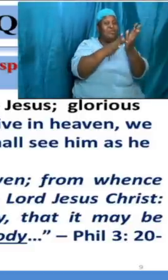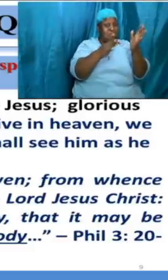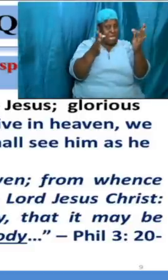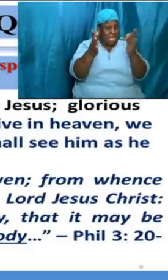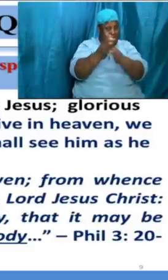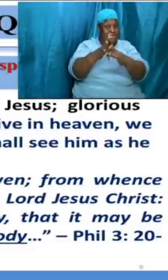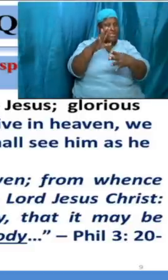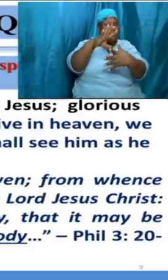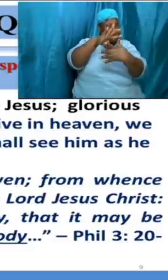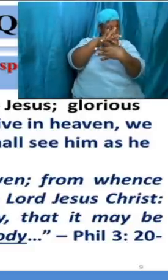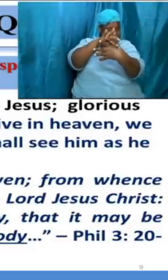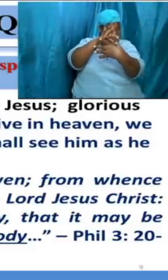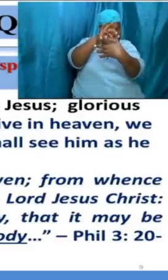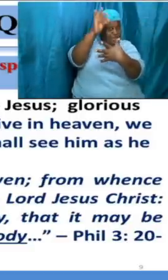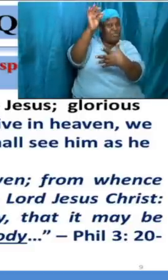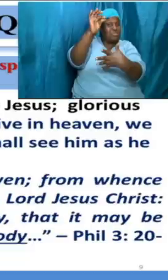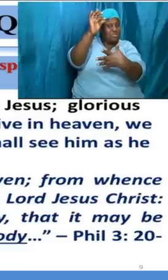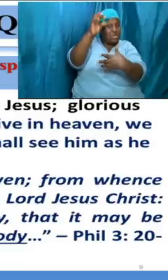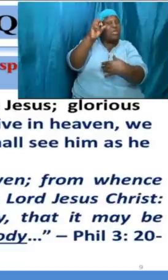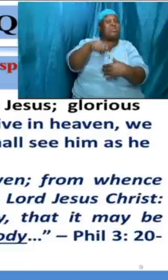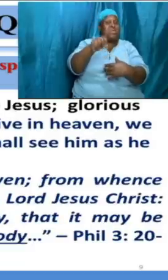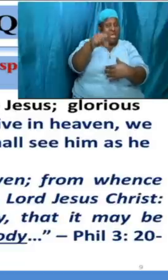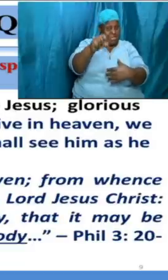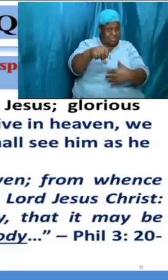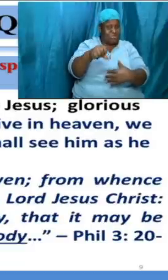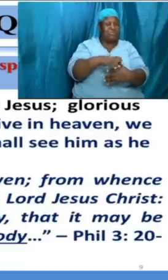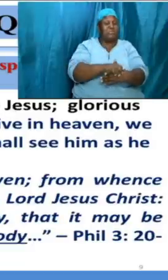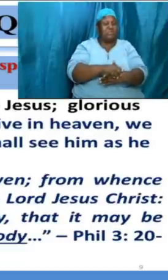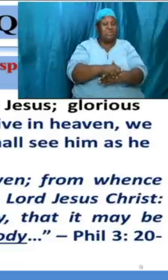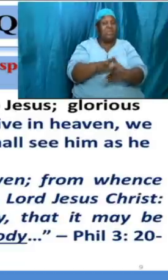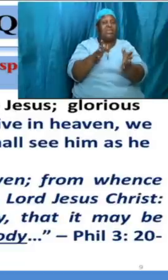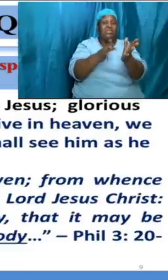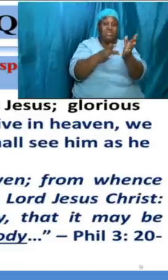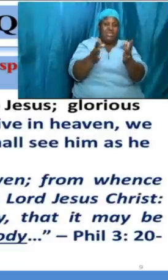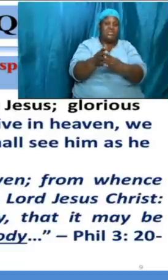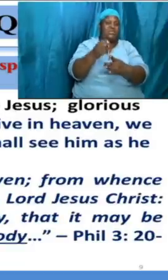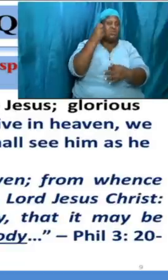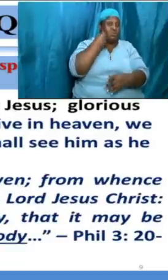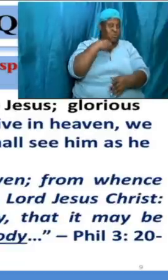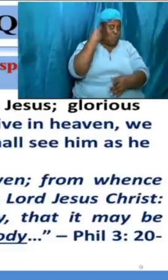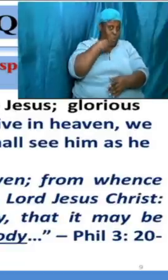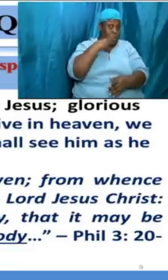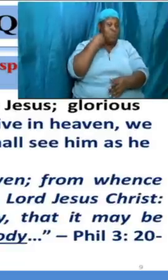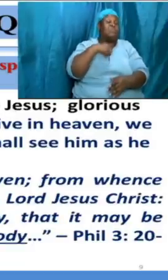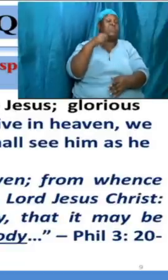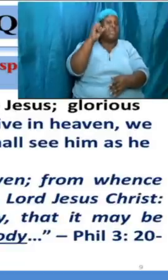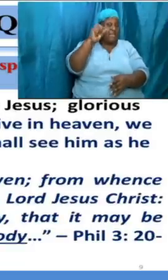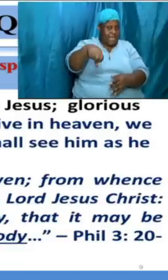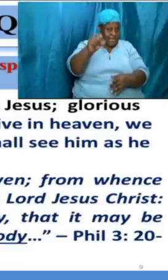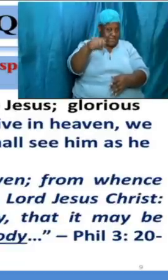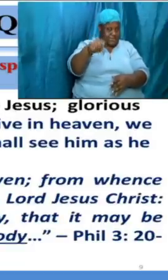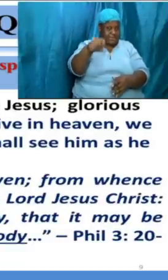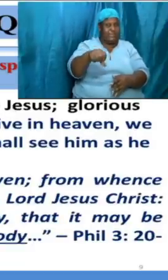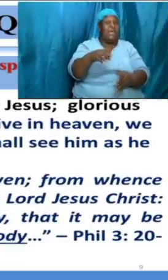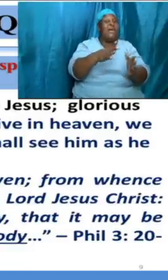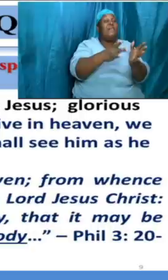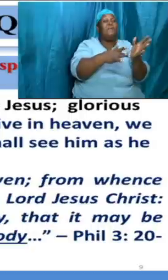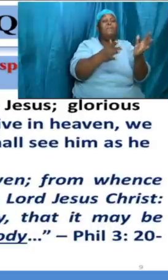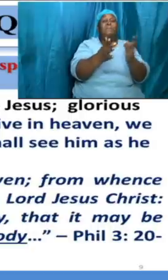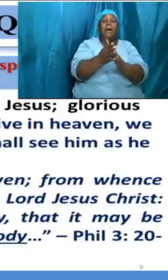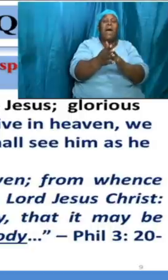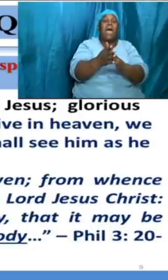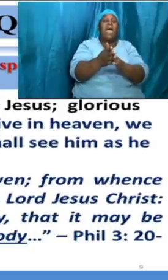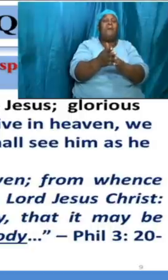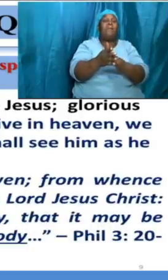flesh yes he was bones yes the bible makes that